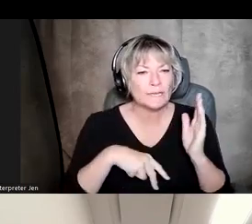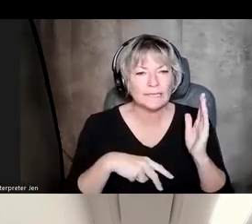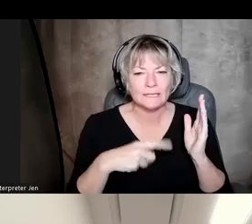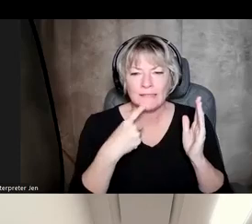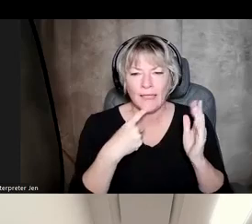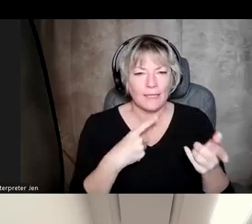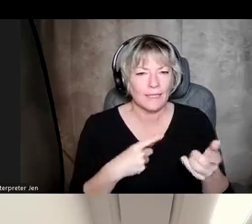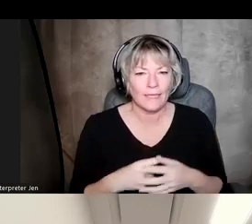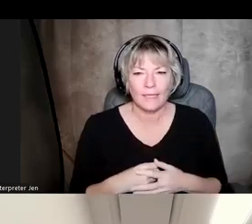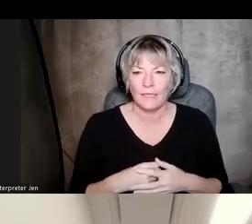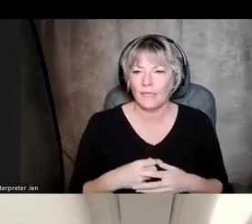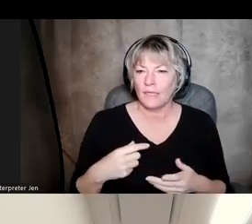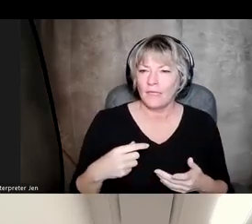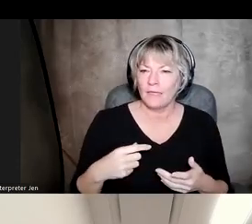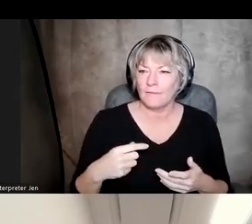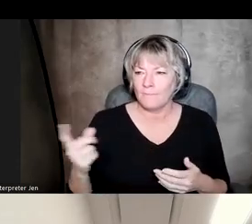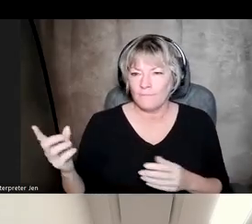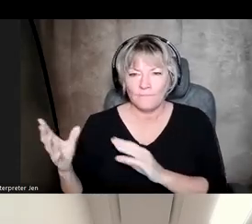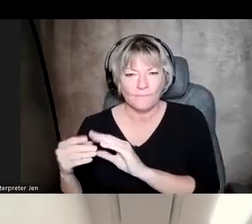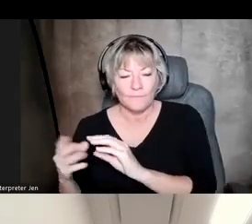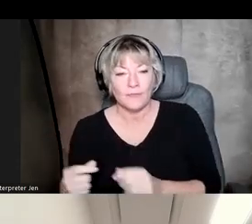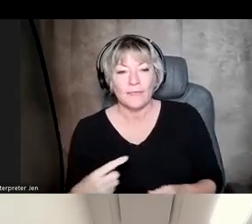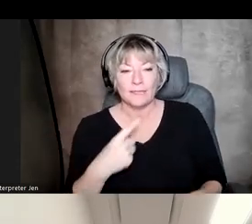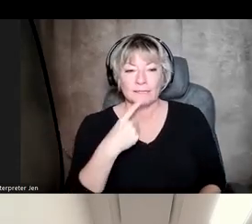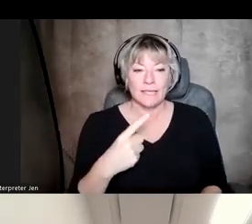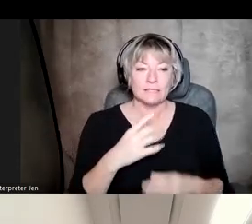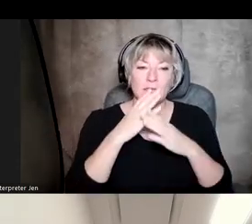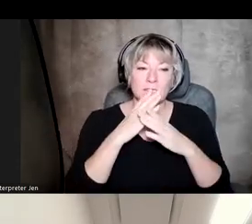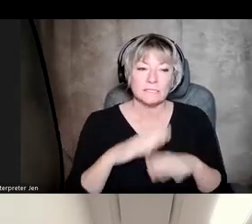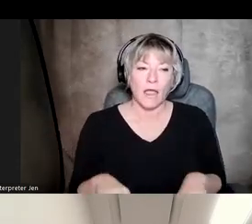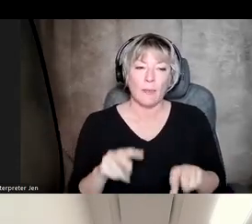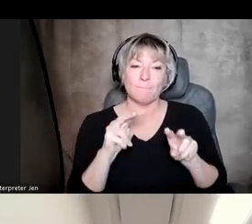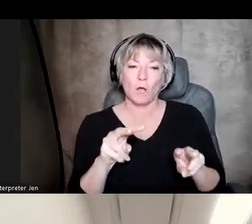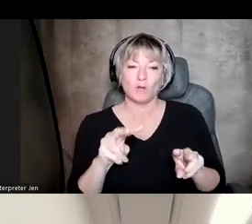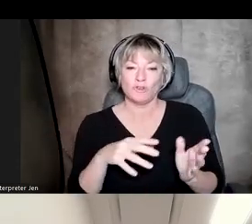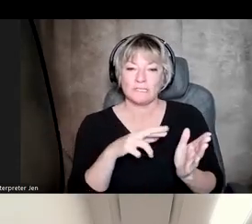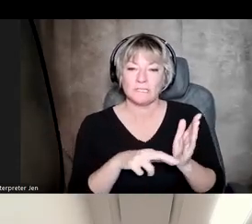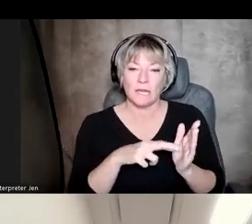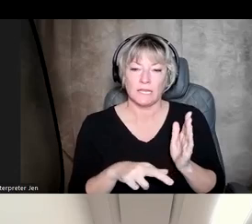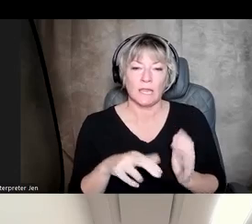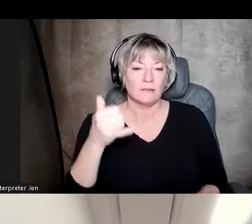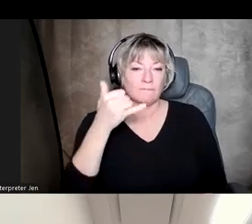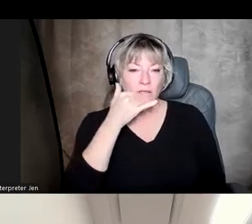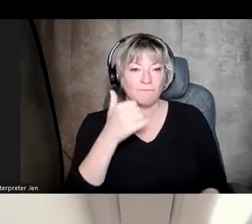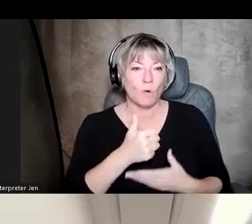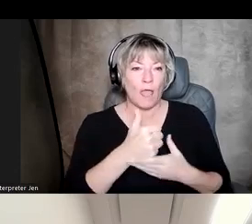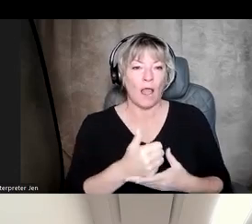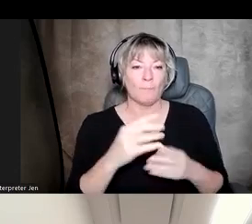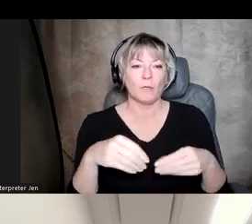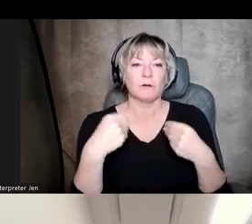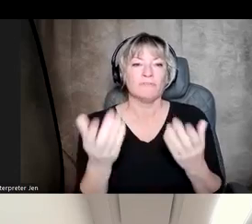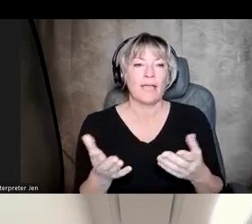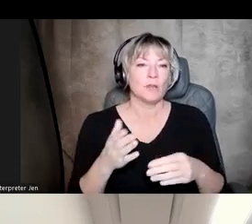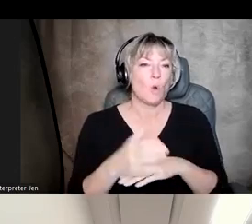What does it say? It says, it says a silent monitoring study of telephone help provided over